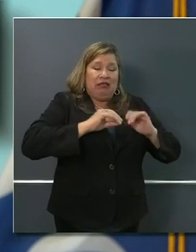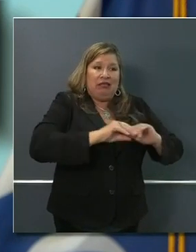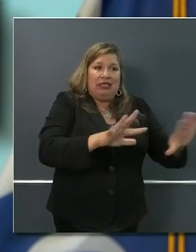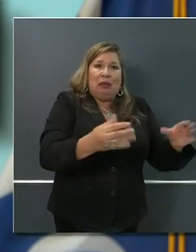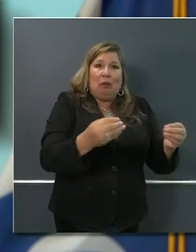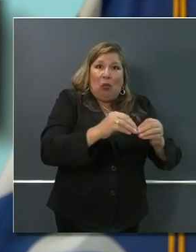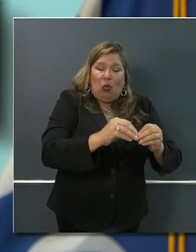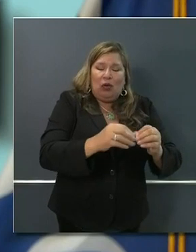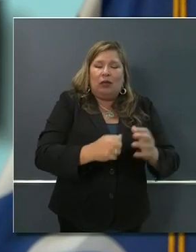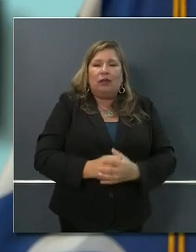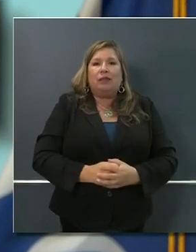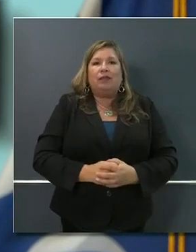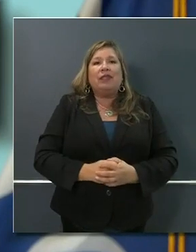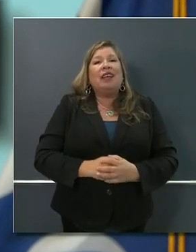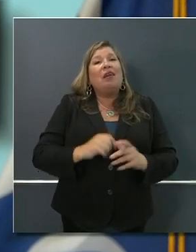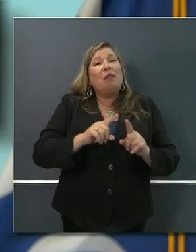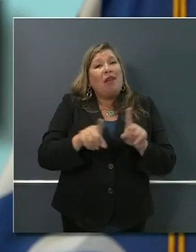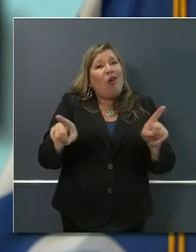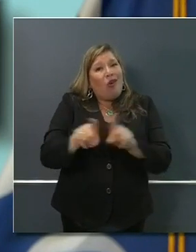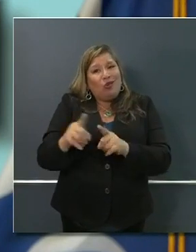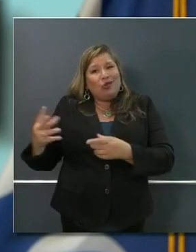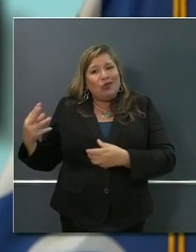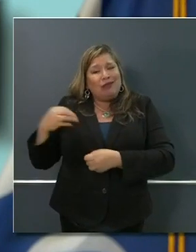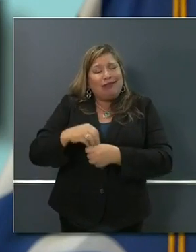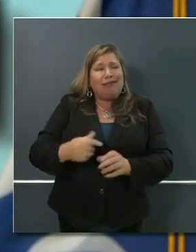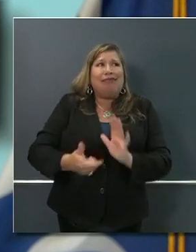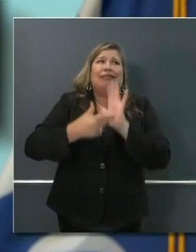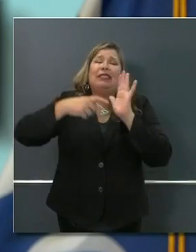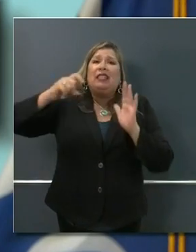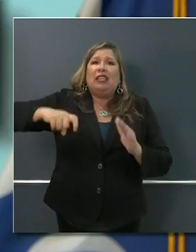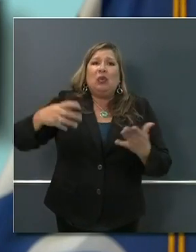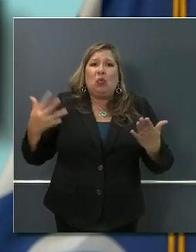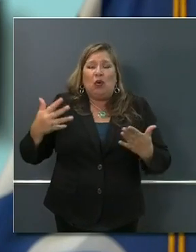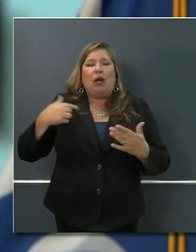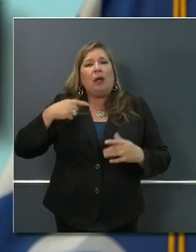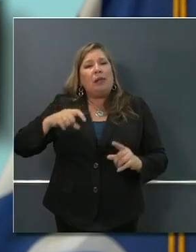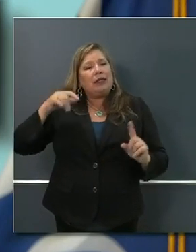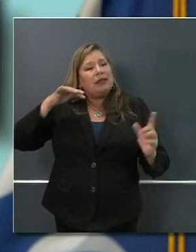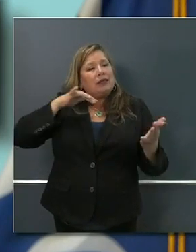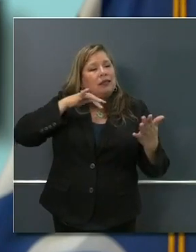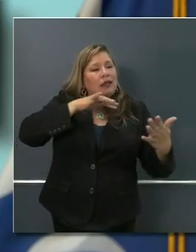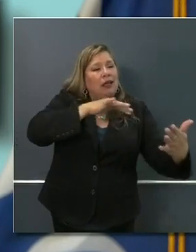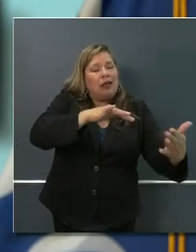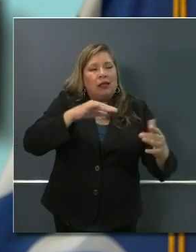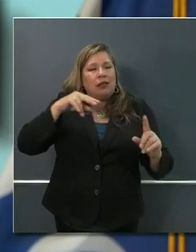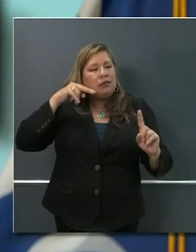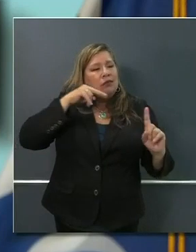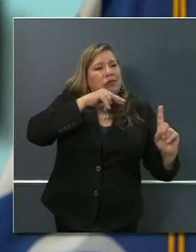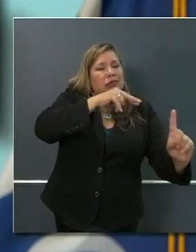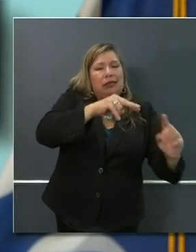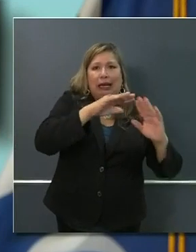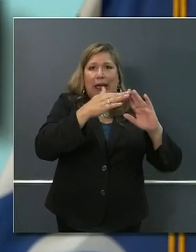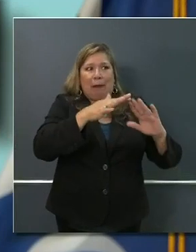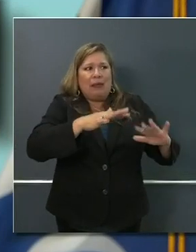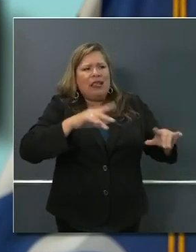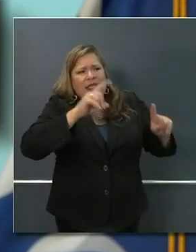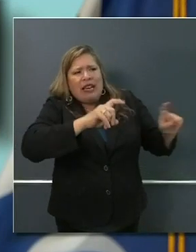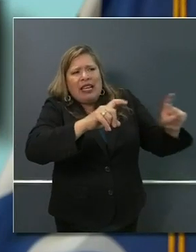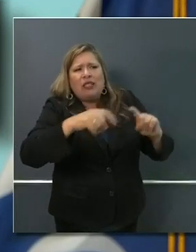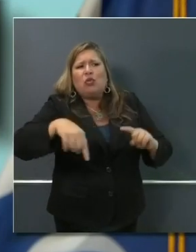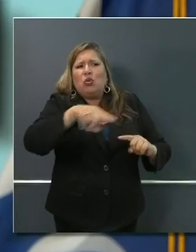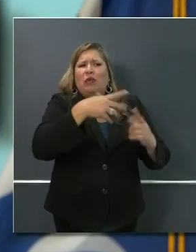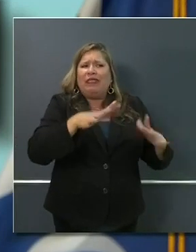clear yesterday. And so one of the things I just want to remind all our regional partners that look to move sooner to pull out of this